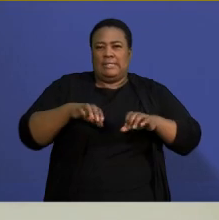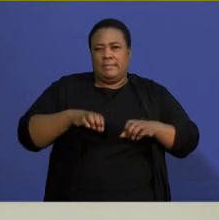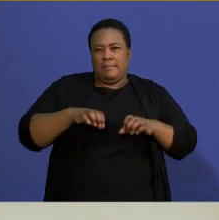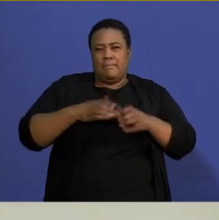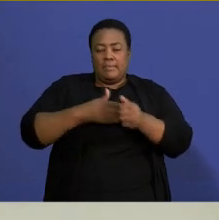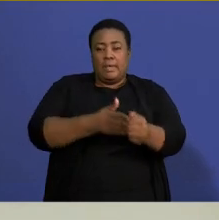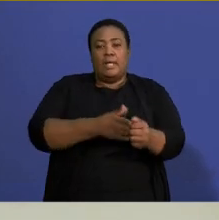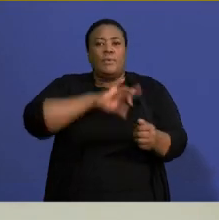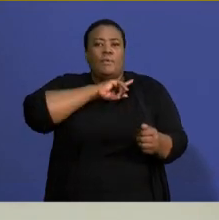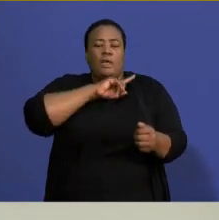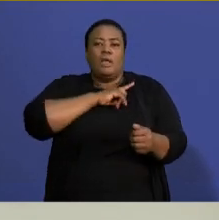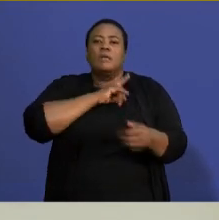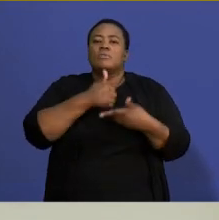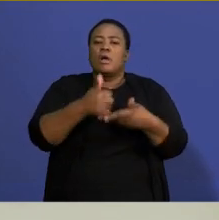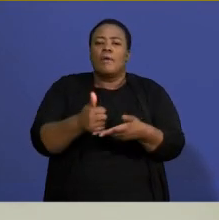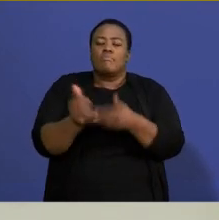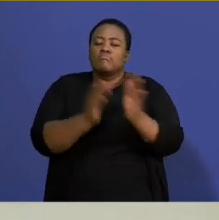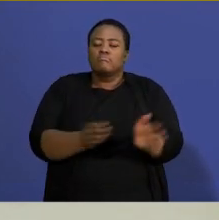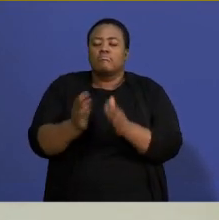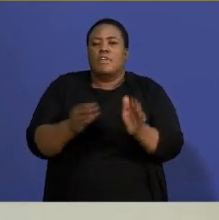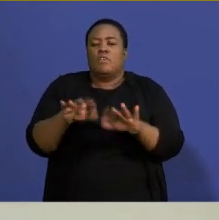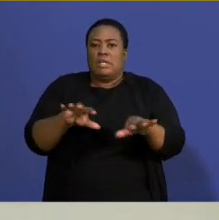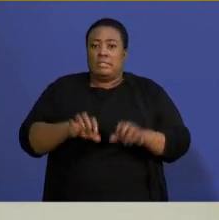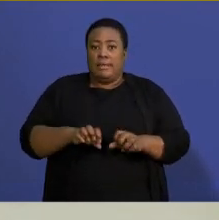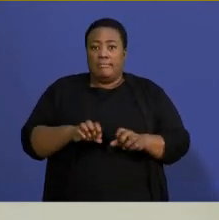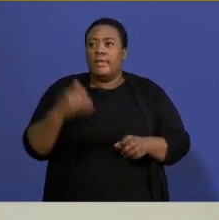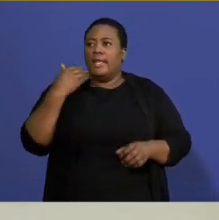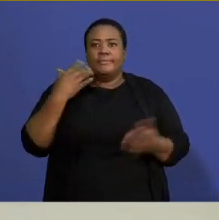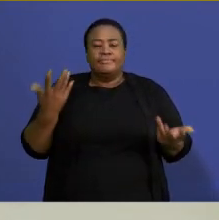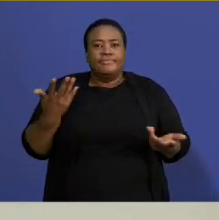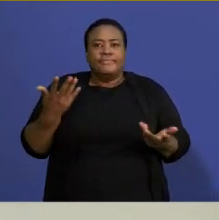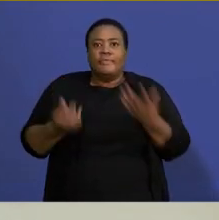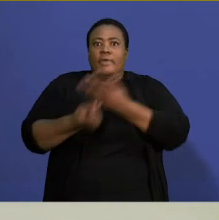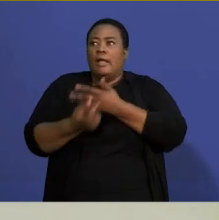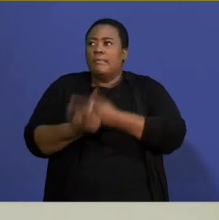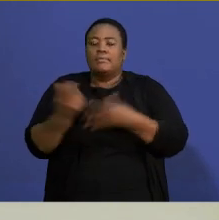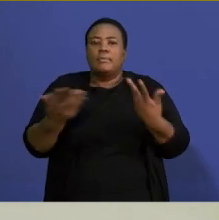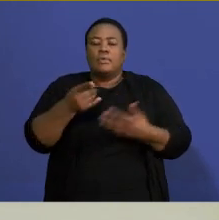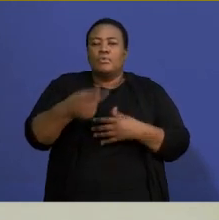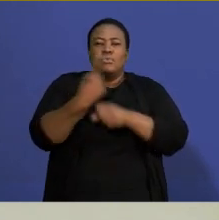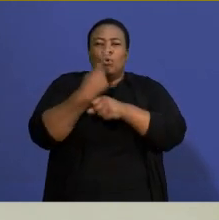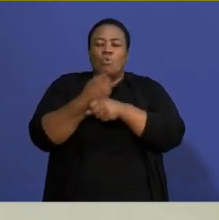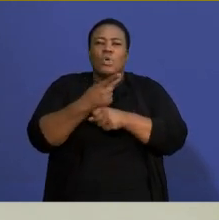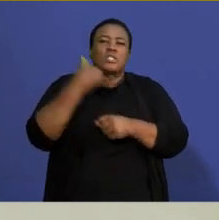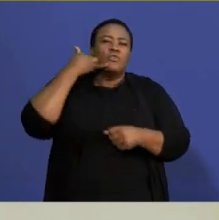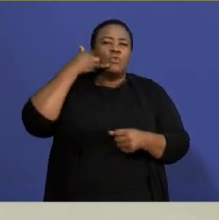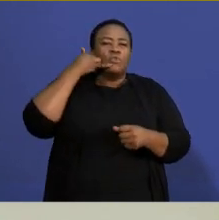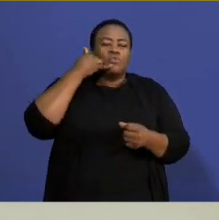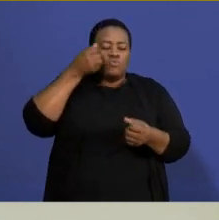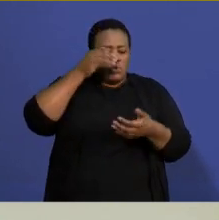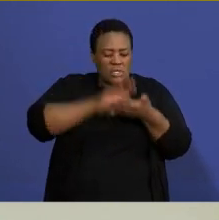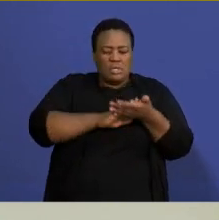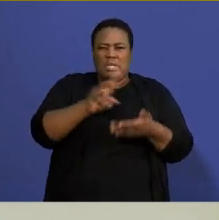upcoming exams. If you are someone who's constantly running out of data, then this next competition is just for you.